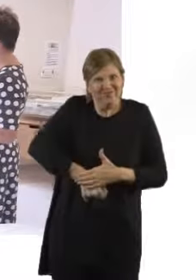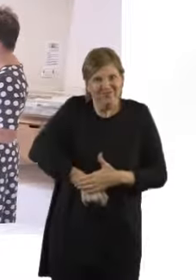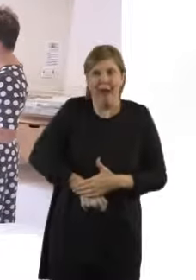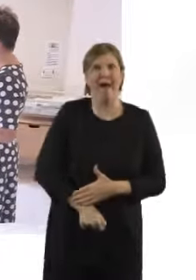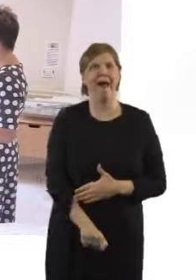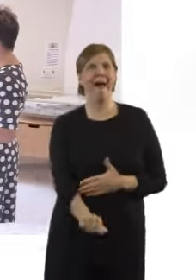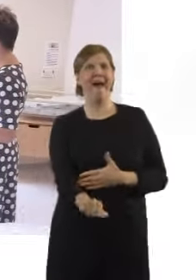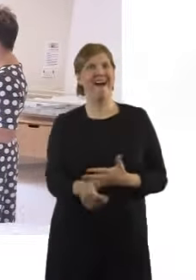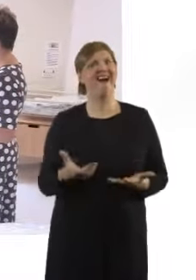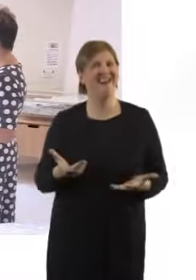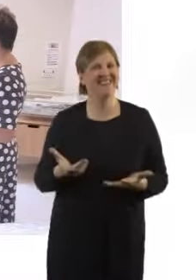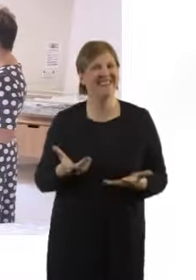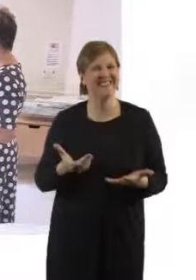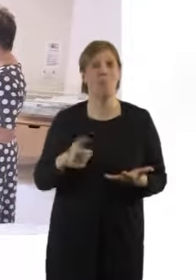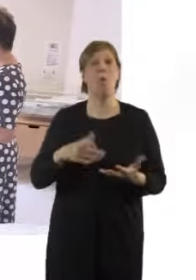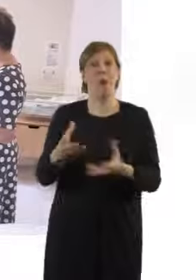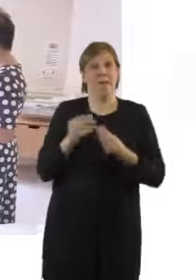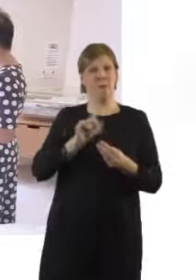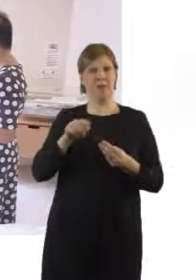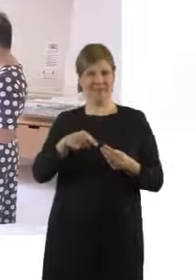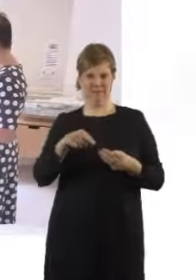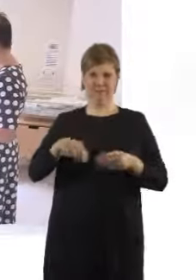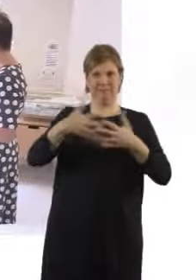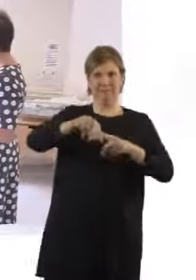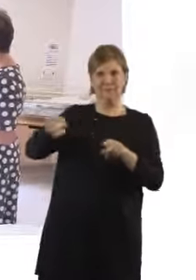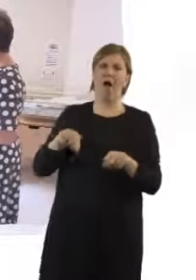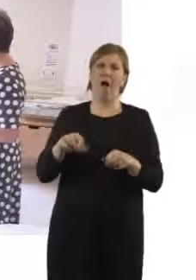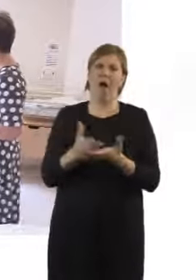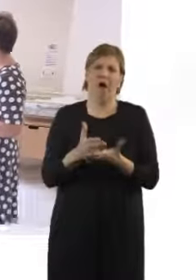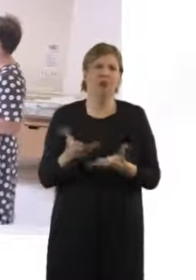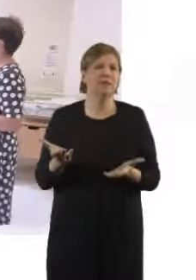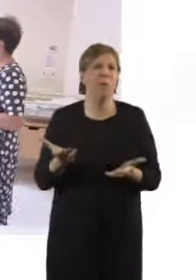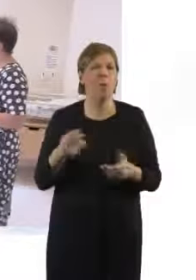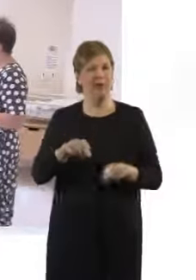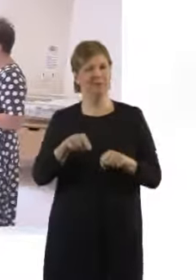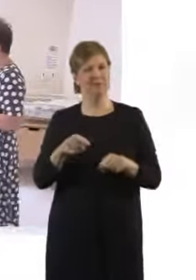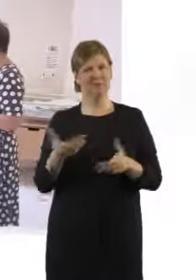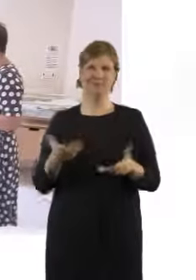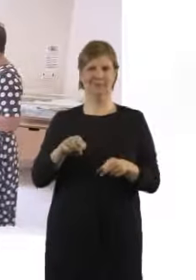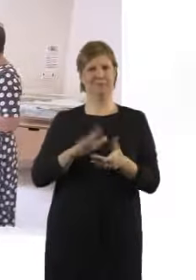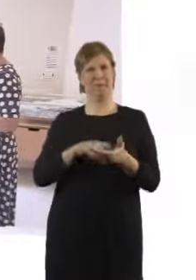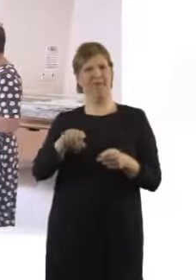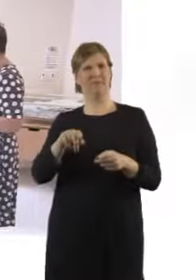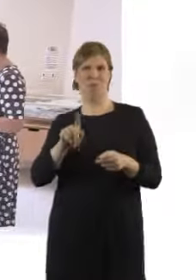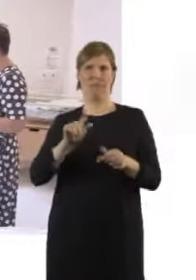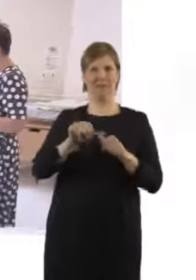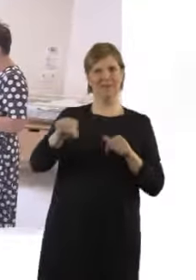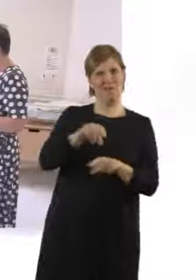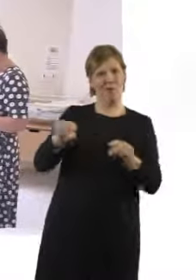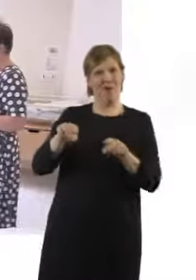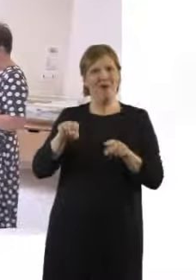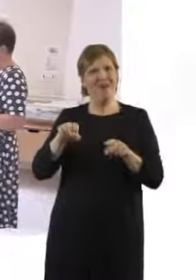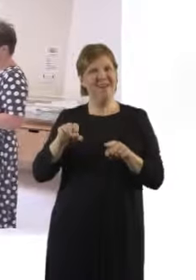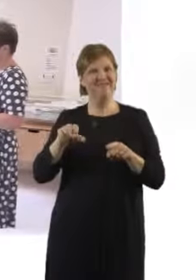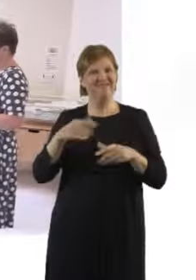a really good bit of equipment is something that will make the mum be in the best position to help that. So these birth balls are